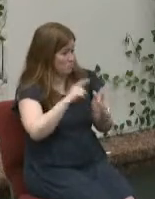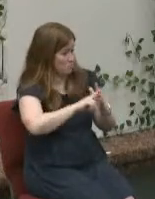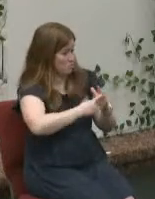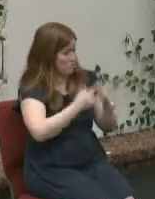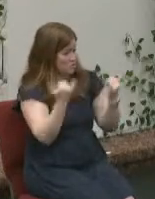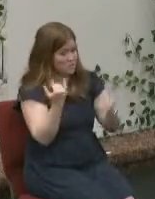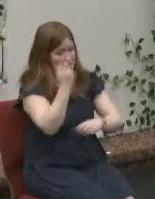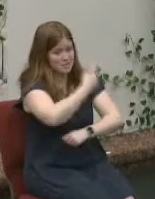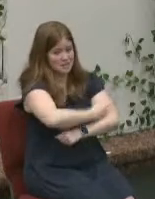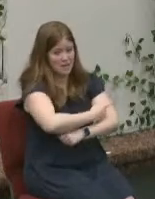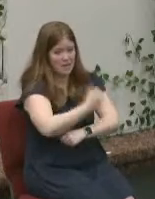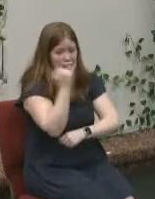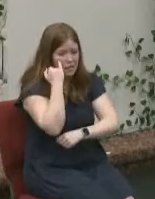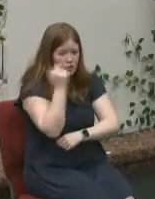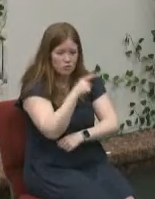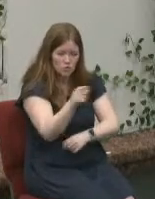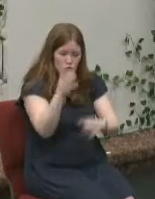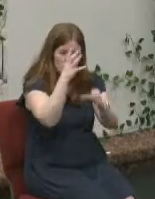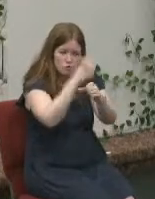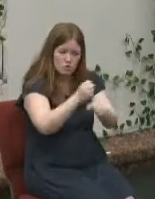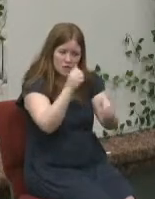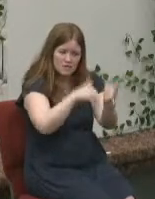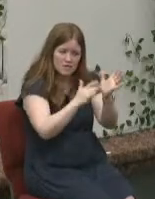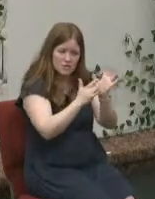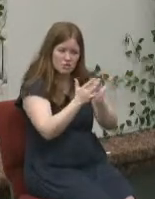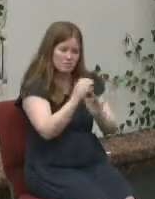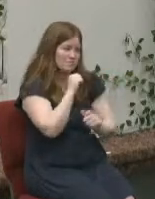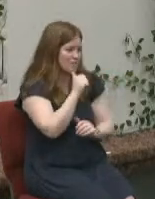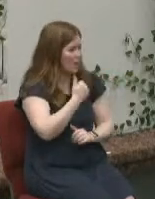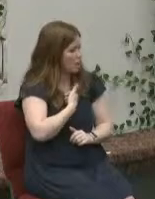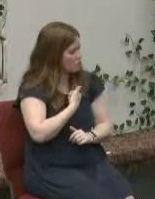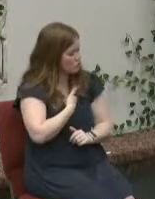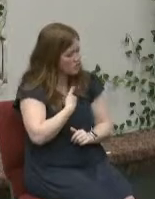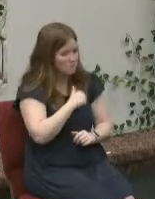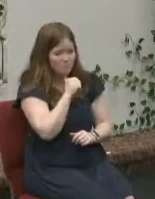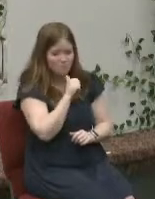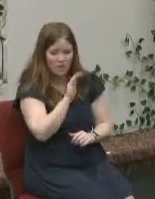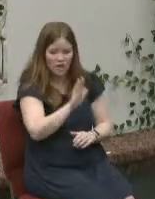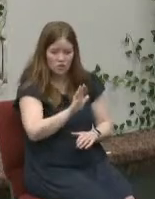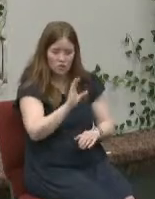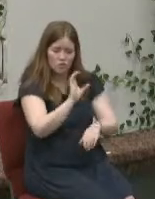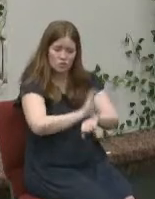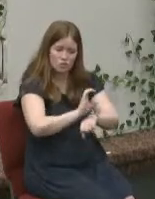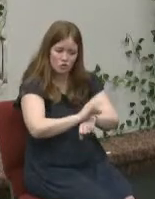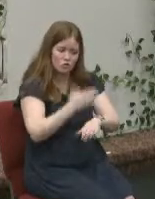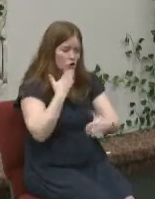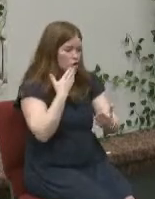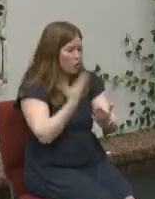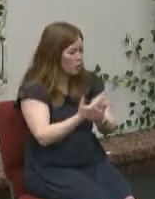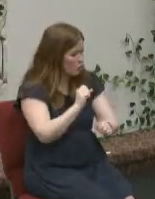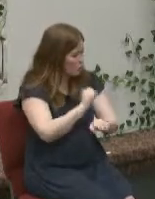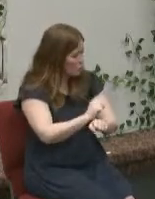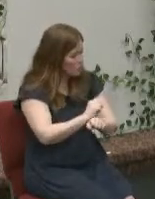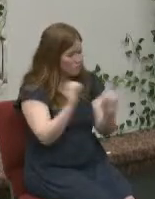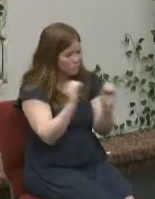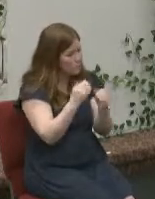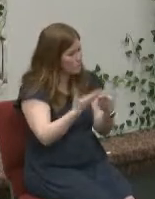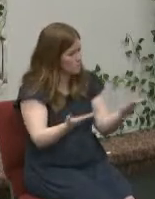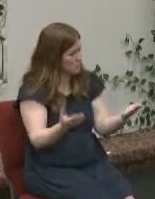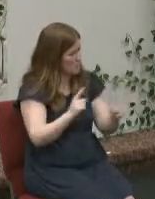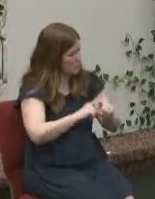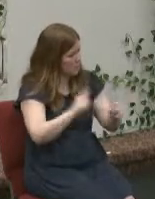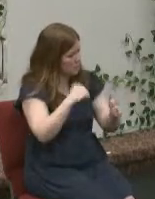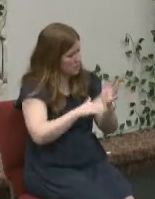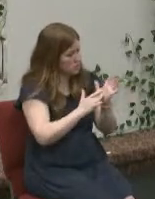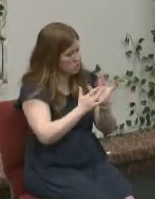if you'll put your trust in him not yourself not your church not your good works not any of those things but in him alone